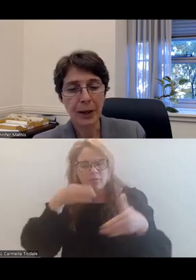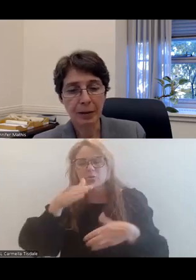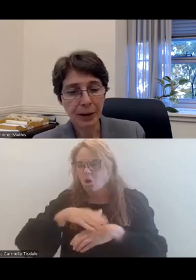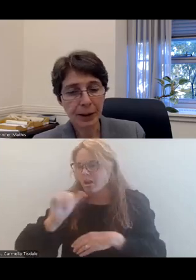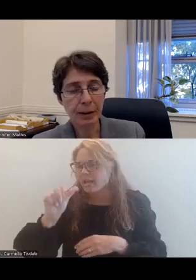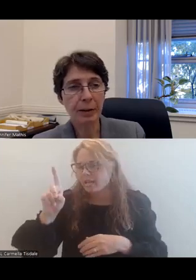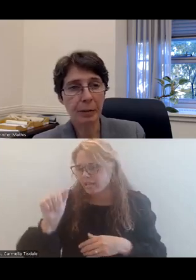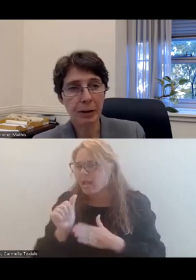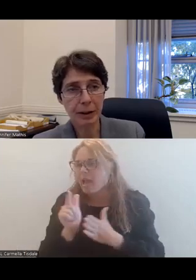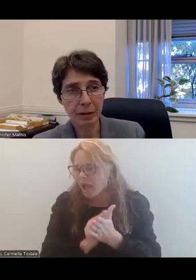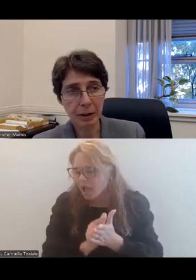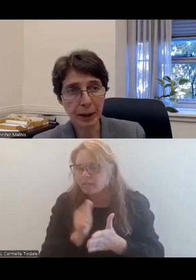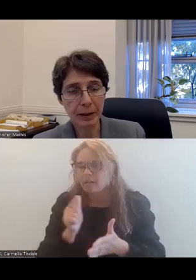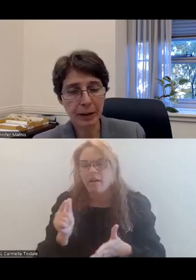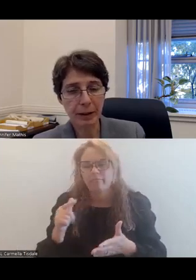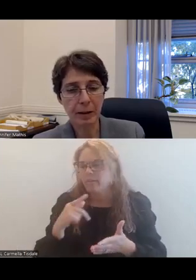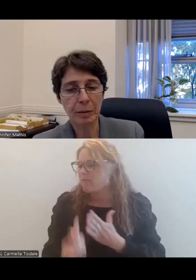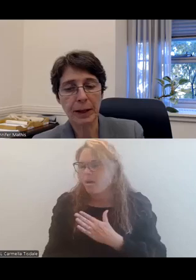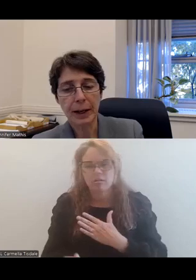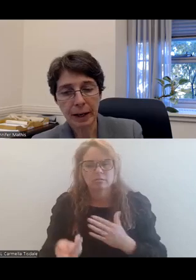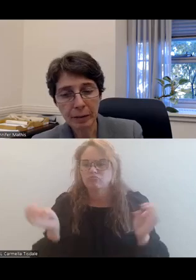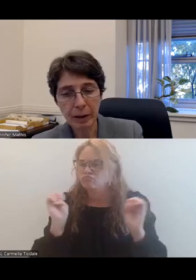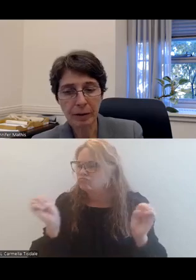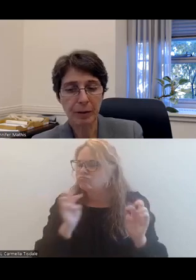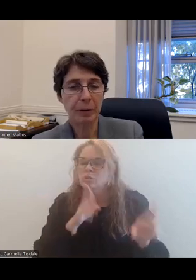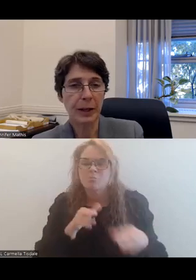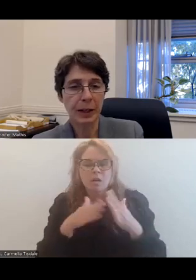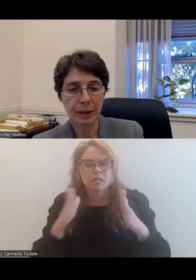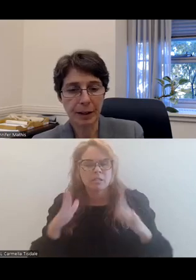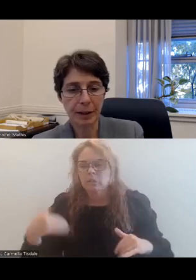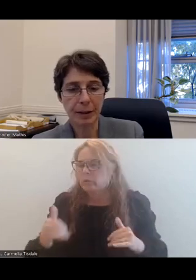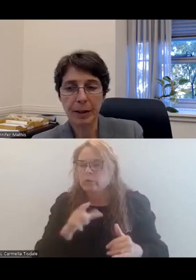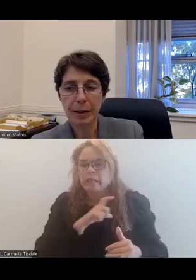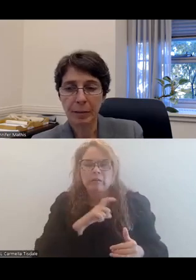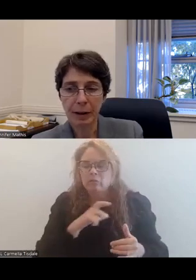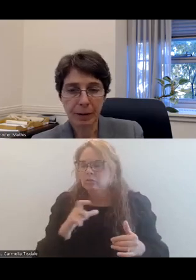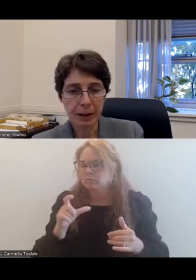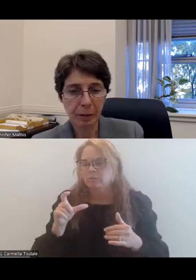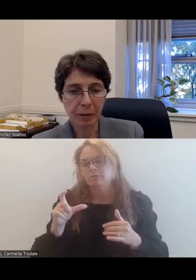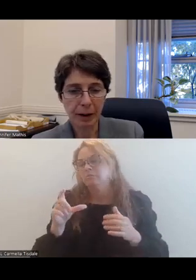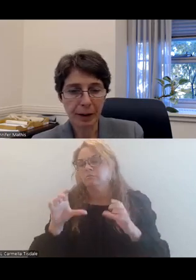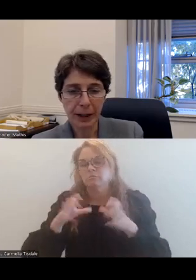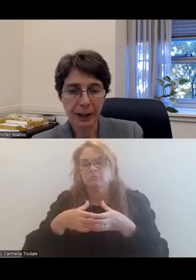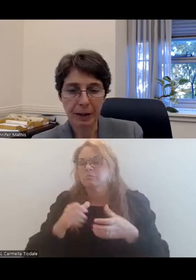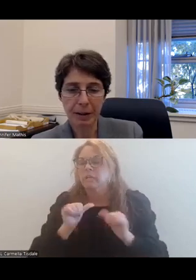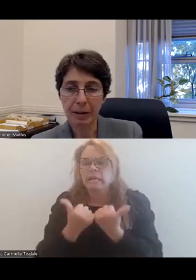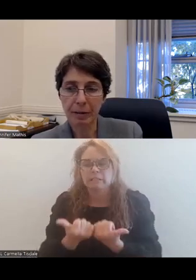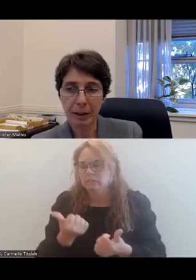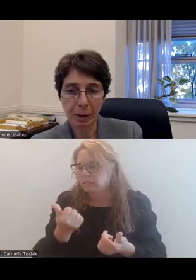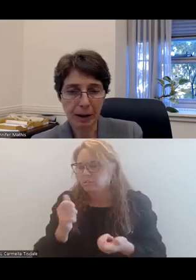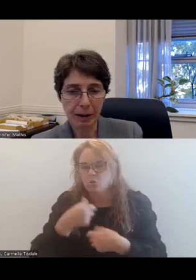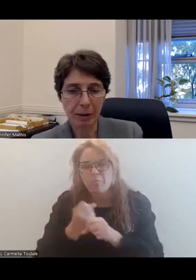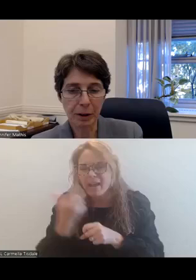Act and the failure of emergency response systems and of law enforcement agencies to make reasonable modifications